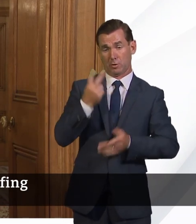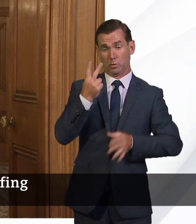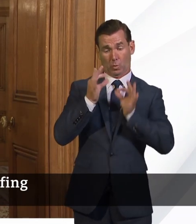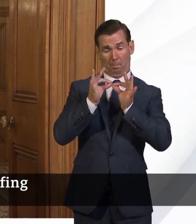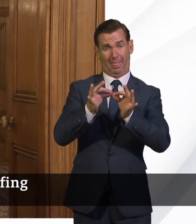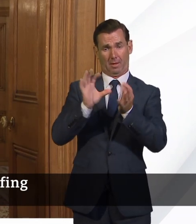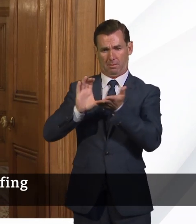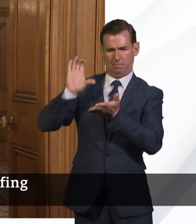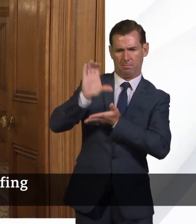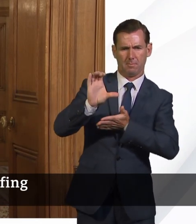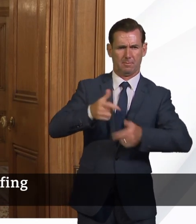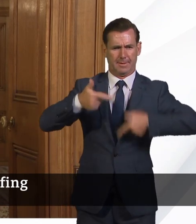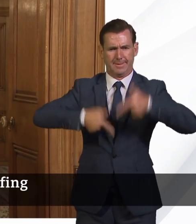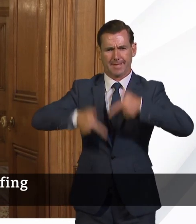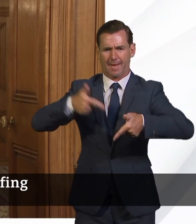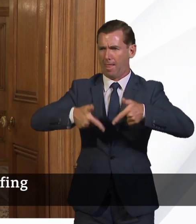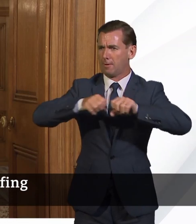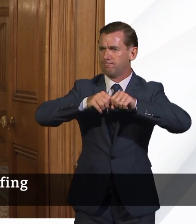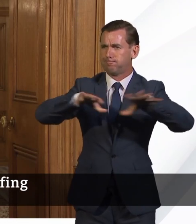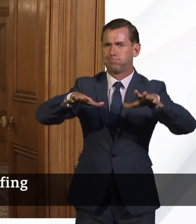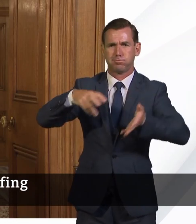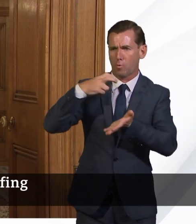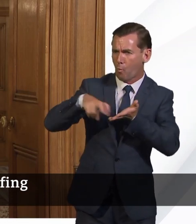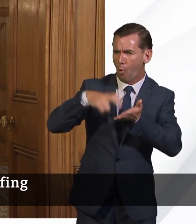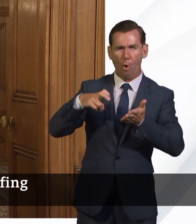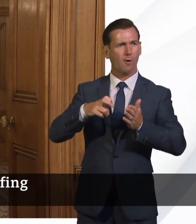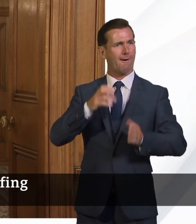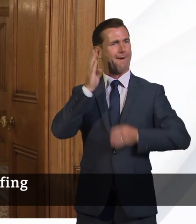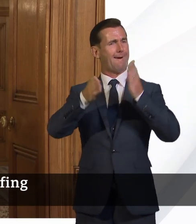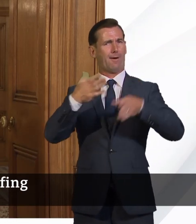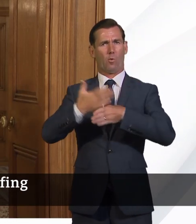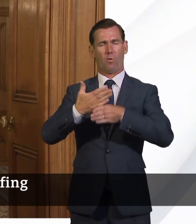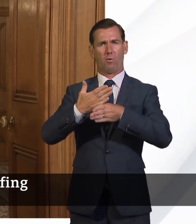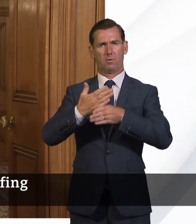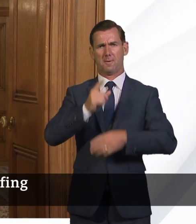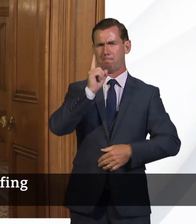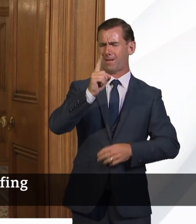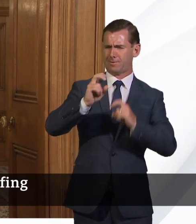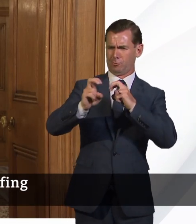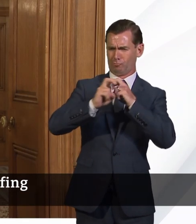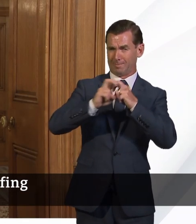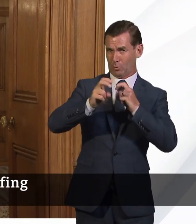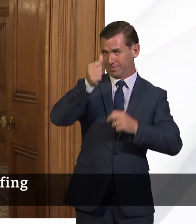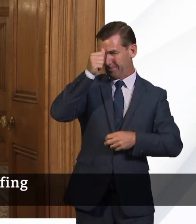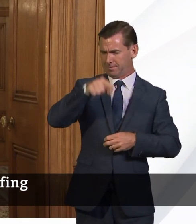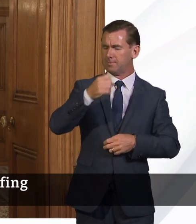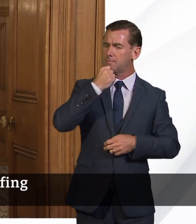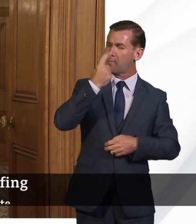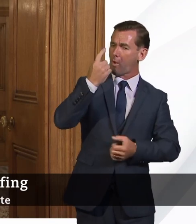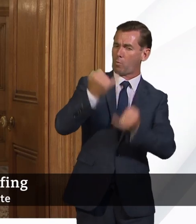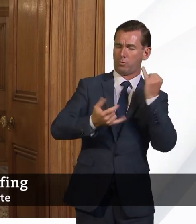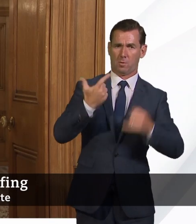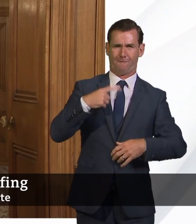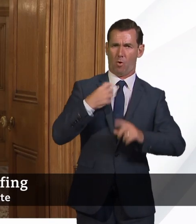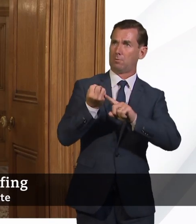programme. The challenge though is to make transport currently our biggest emitter of greenhouse gases, part